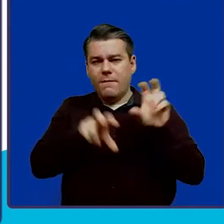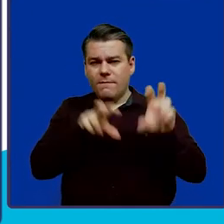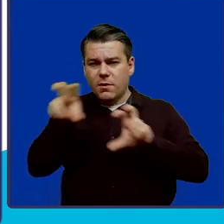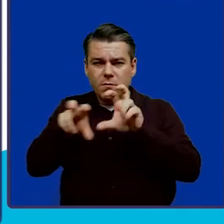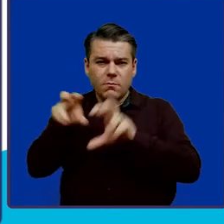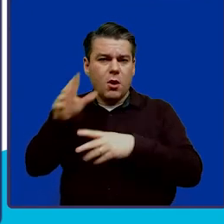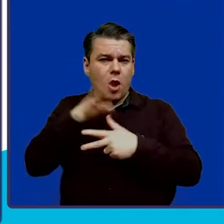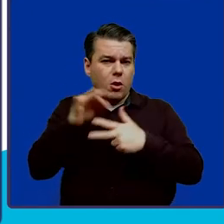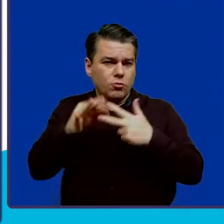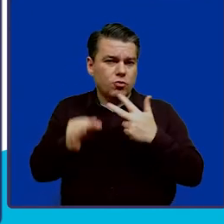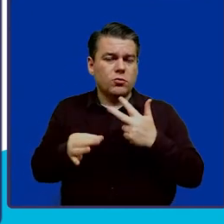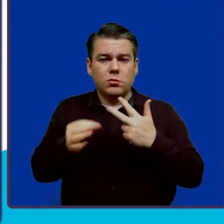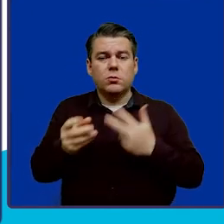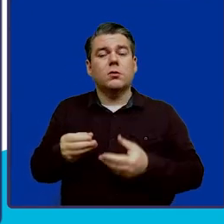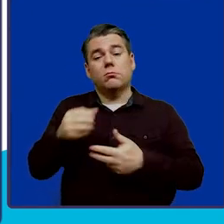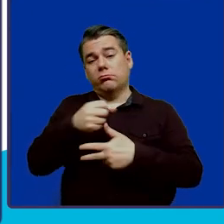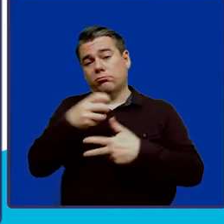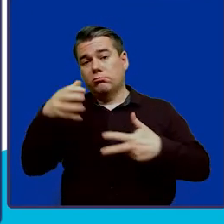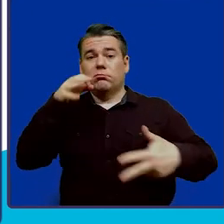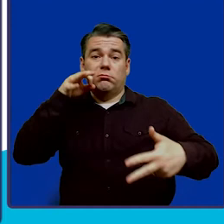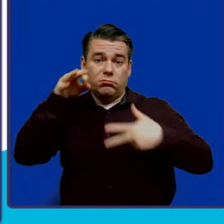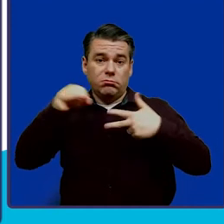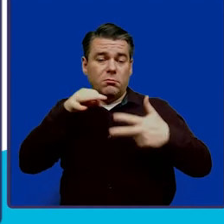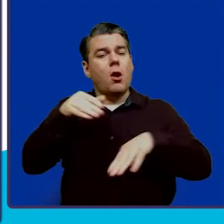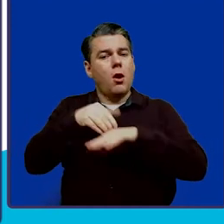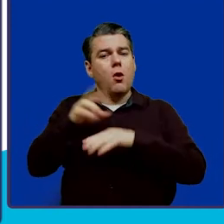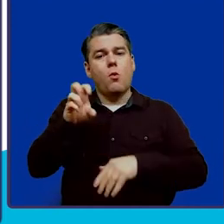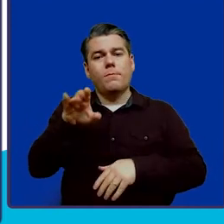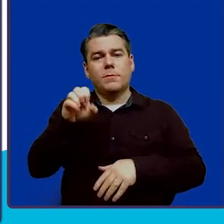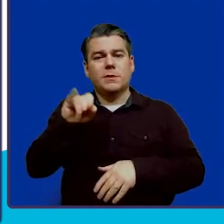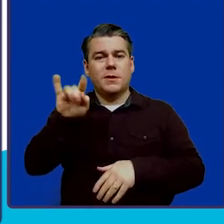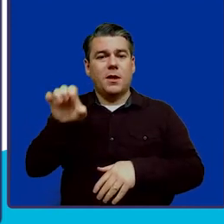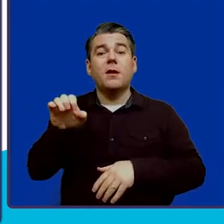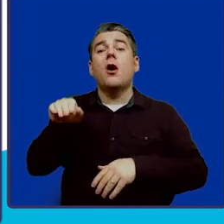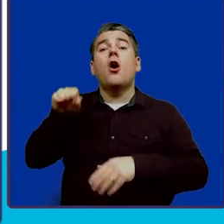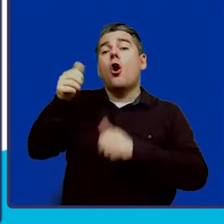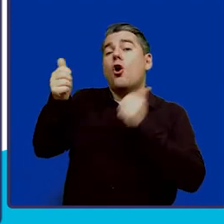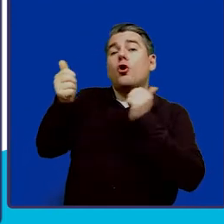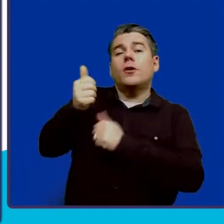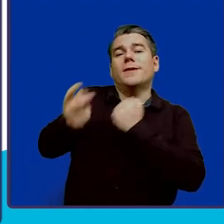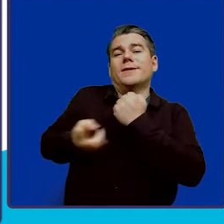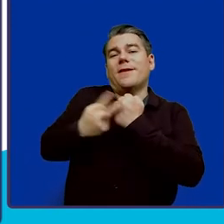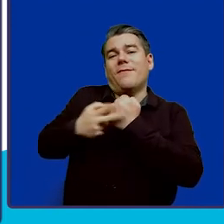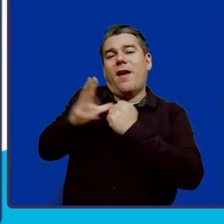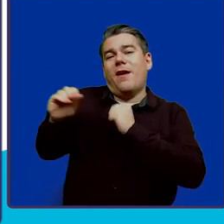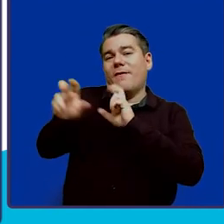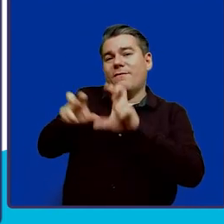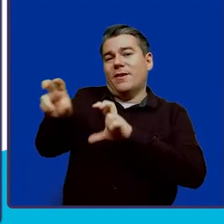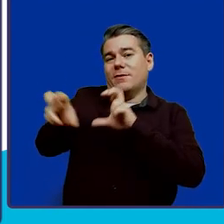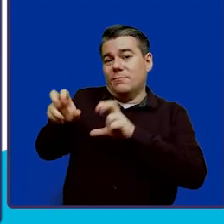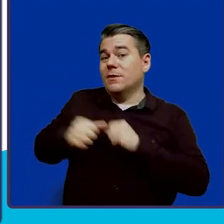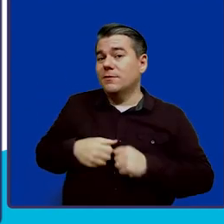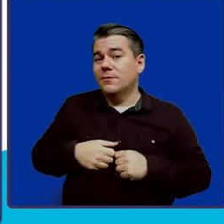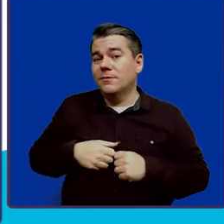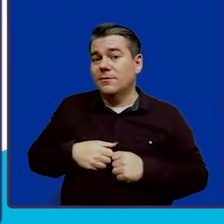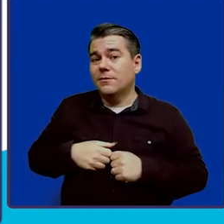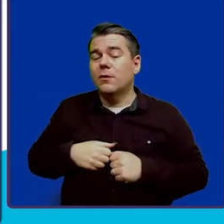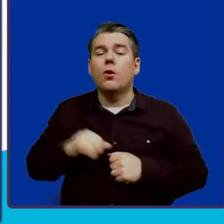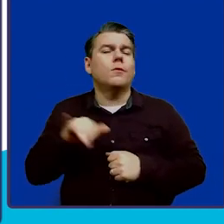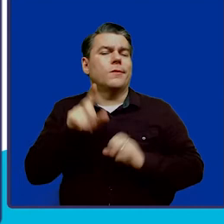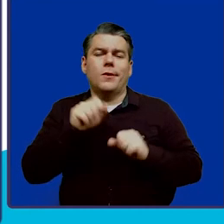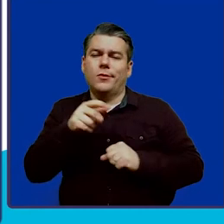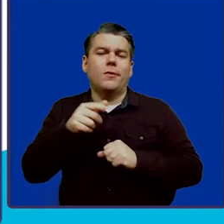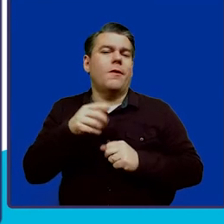at our WVABLE.com website at the Savings and Investment page. And of course, you can also seek